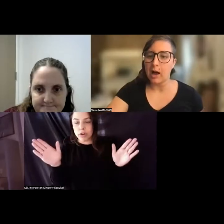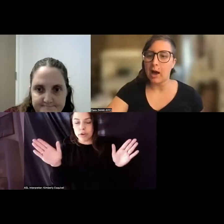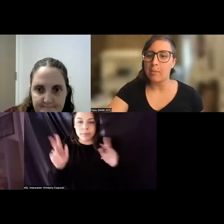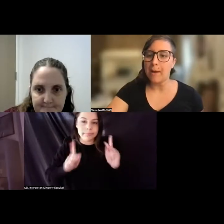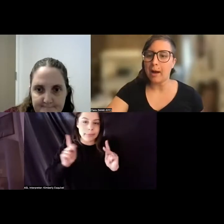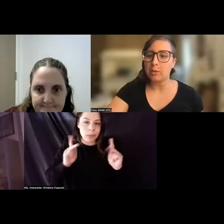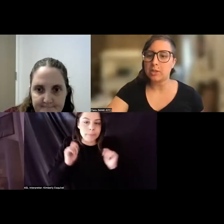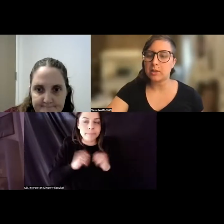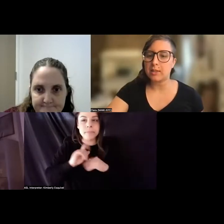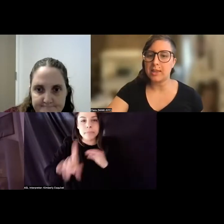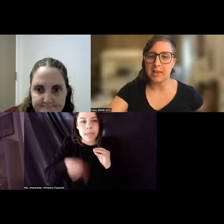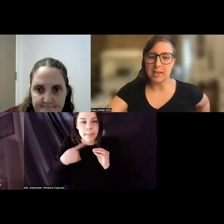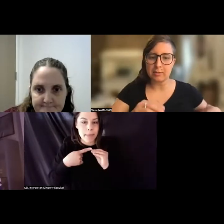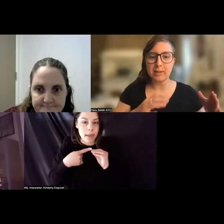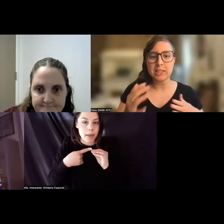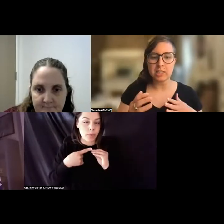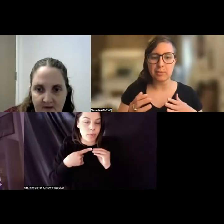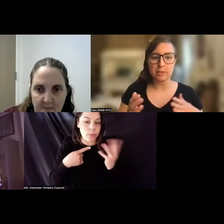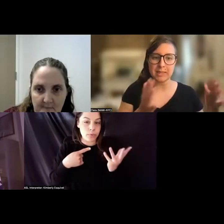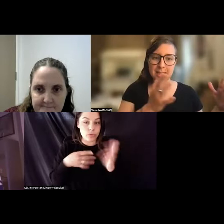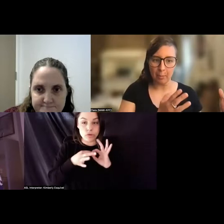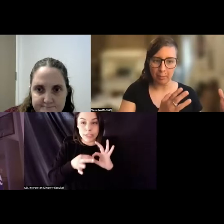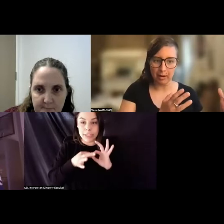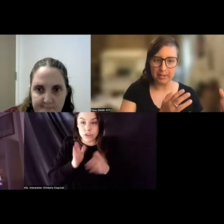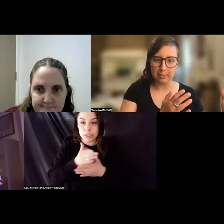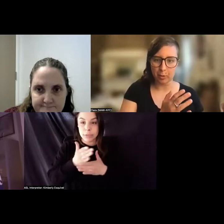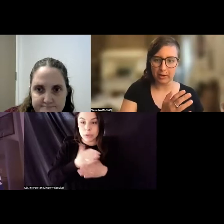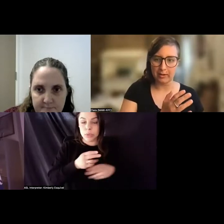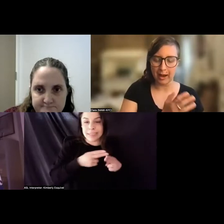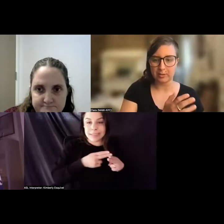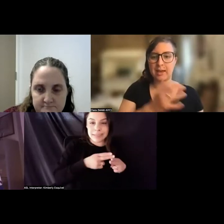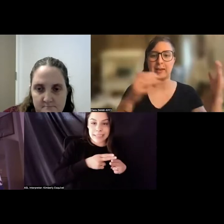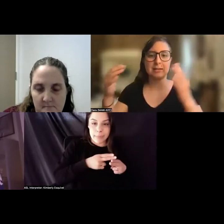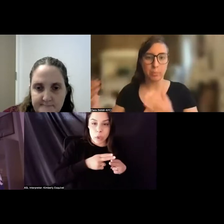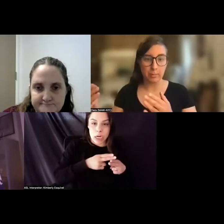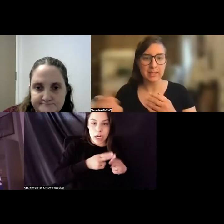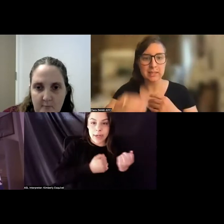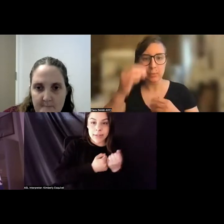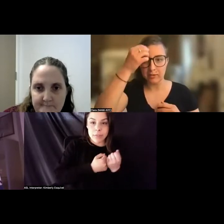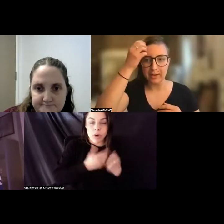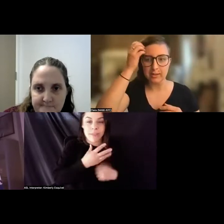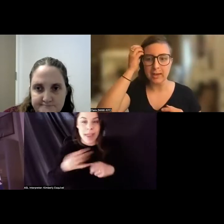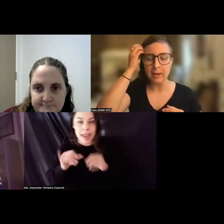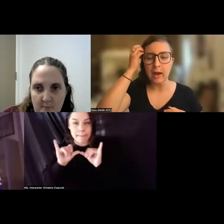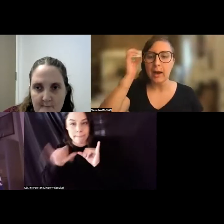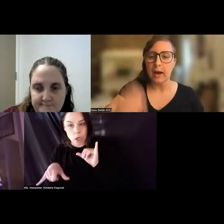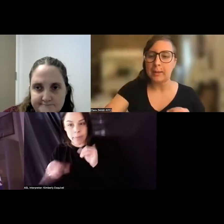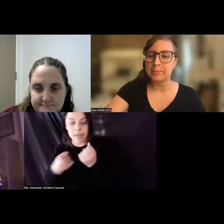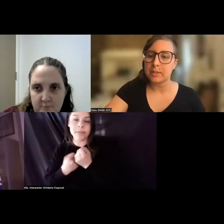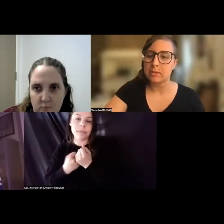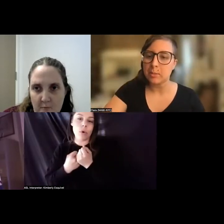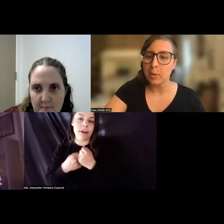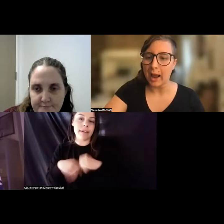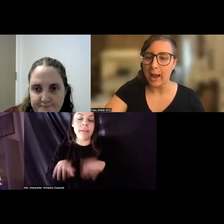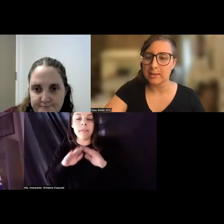about the relationship between temporary supported housing and permanent supportive housing. Um,